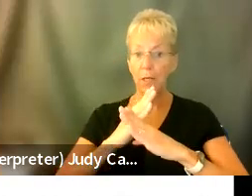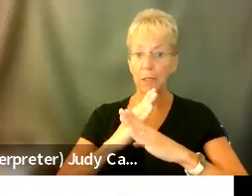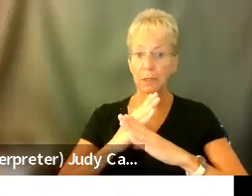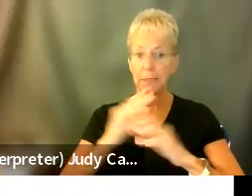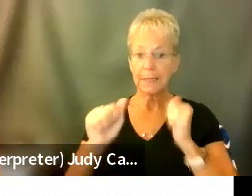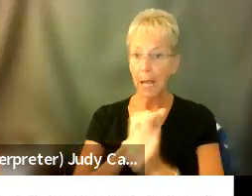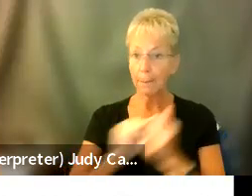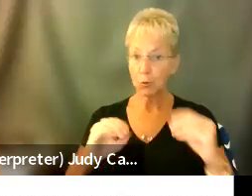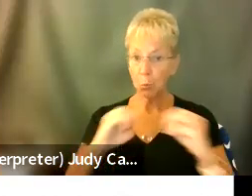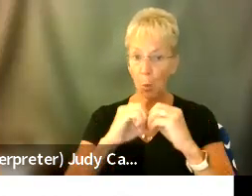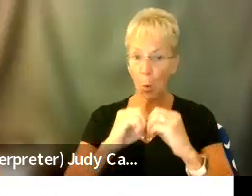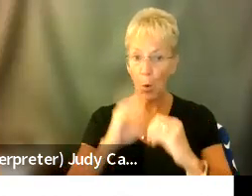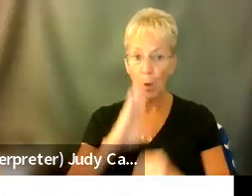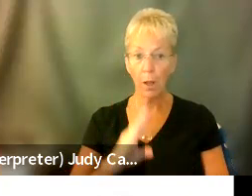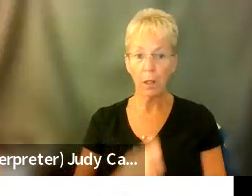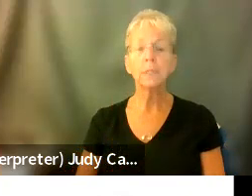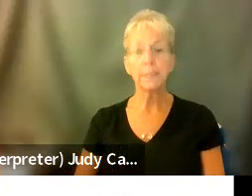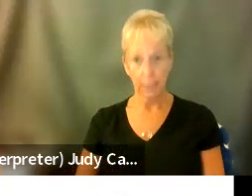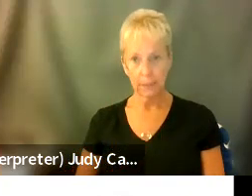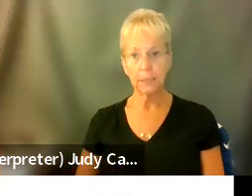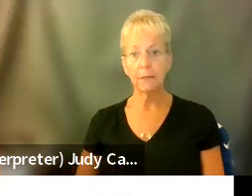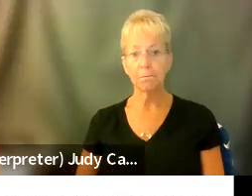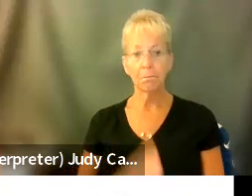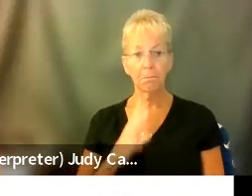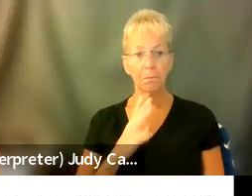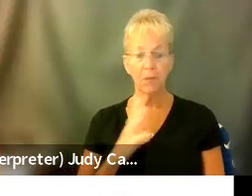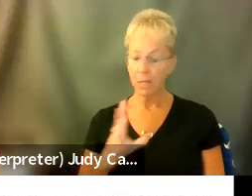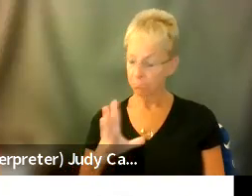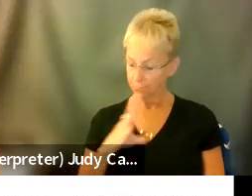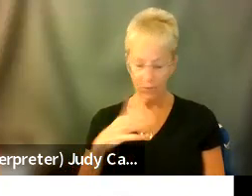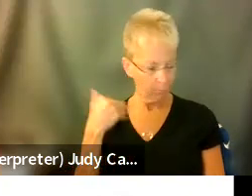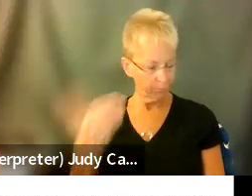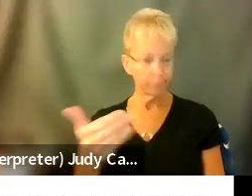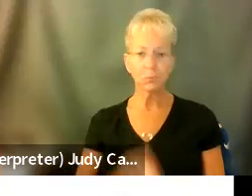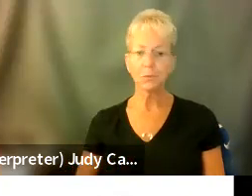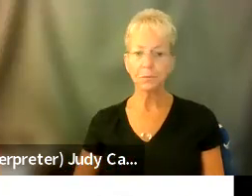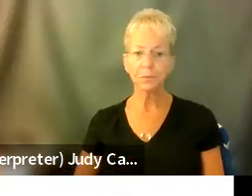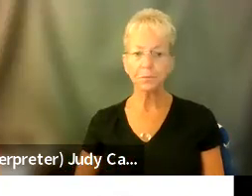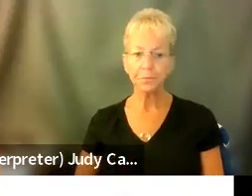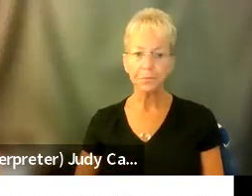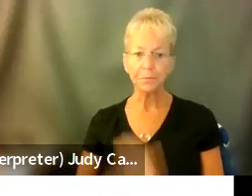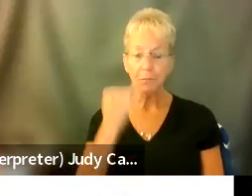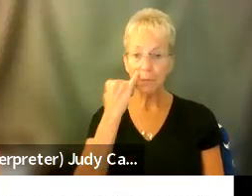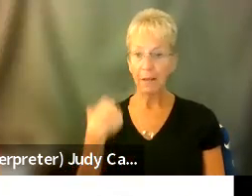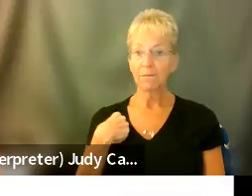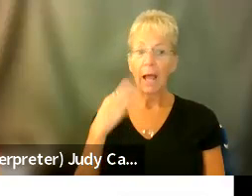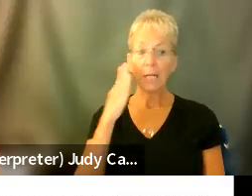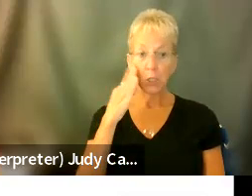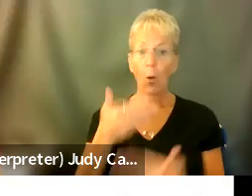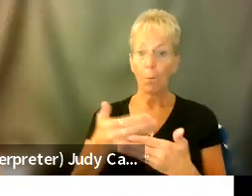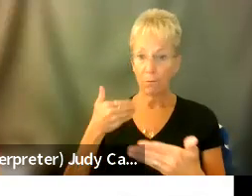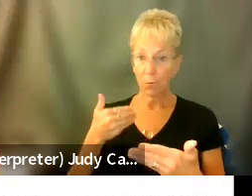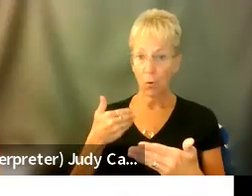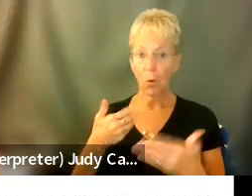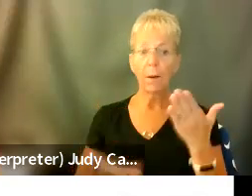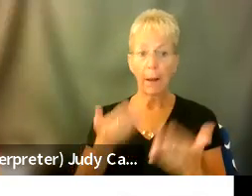further damage? And he said, yes. And I said that I'm okay with it. I was like, as long as I know up front that I